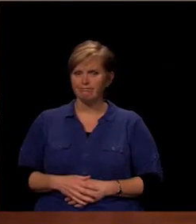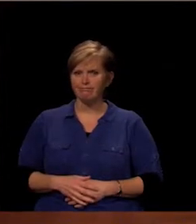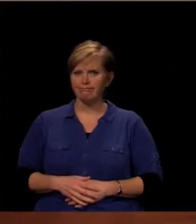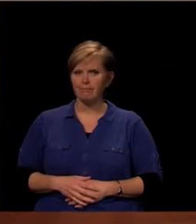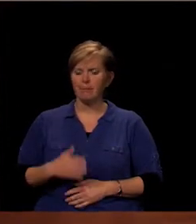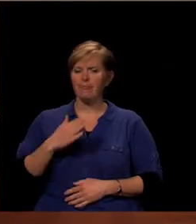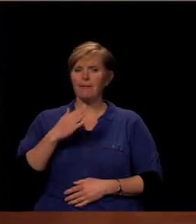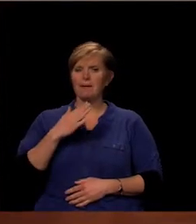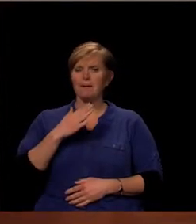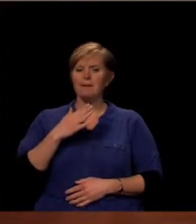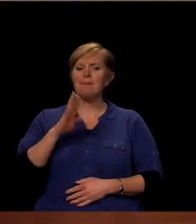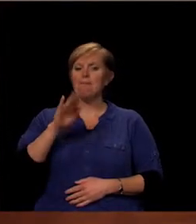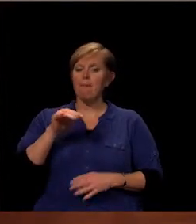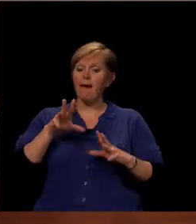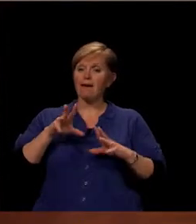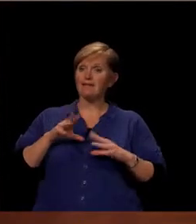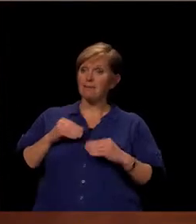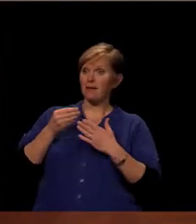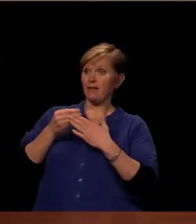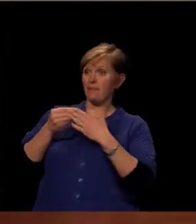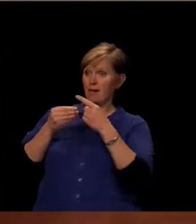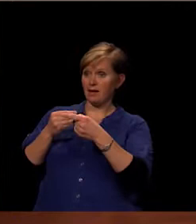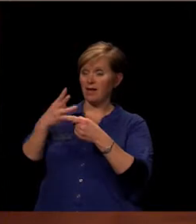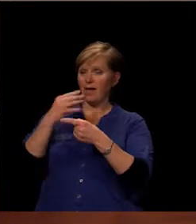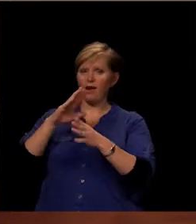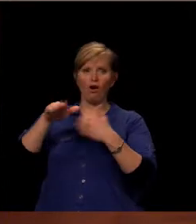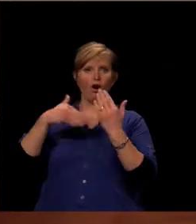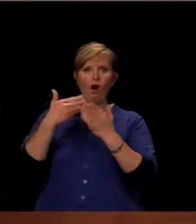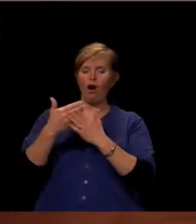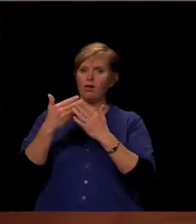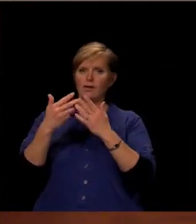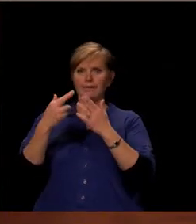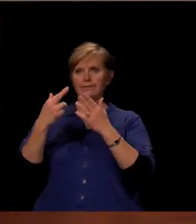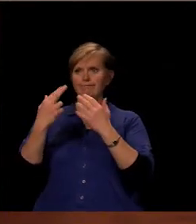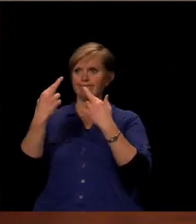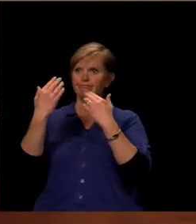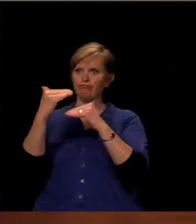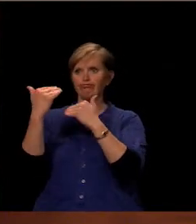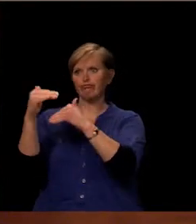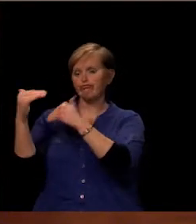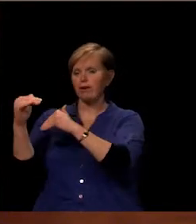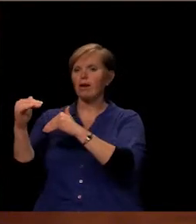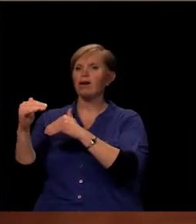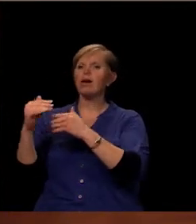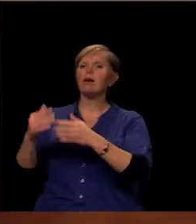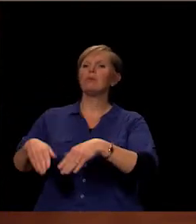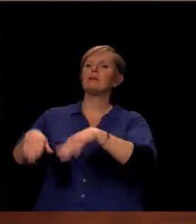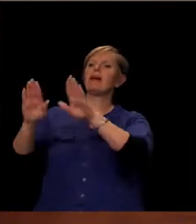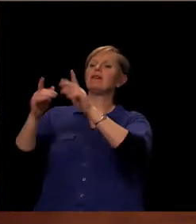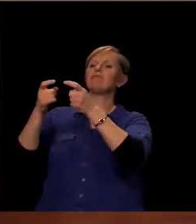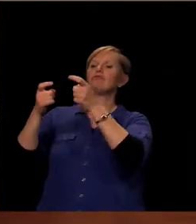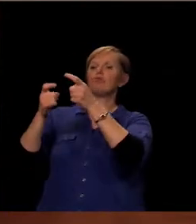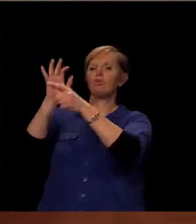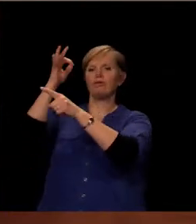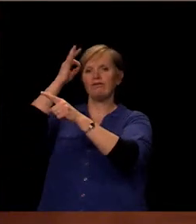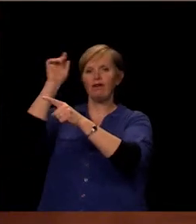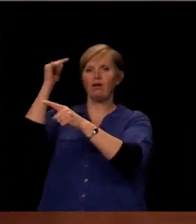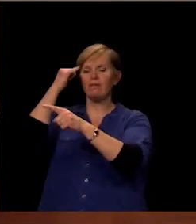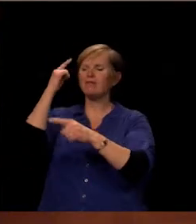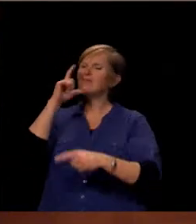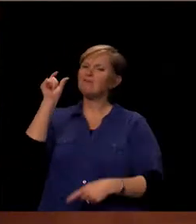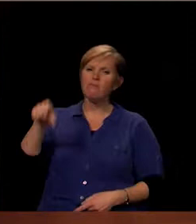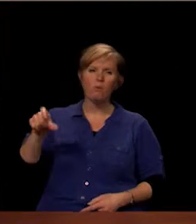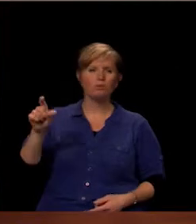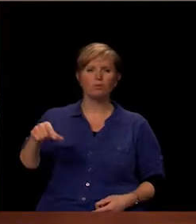By accepting this money, and the strings attached, we've abdicated control to the federal government, and it's not supposed to be that